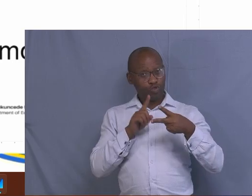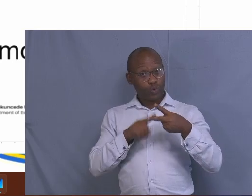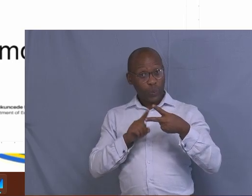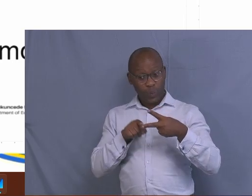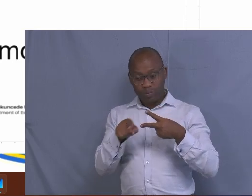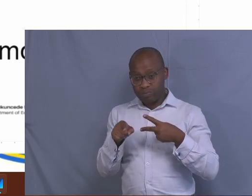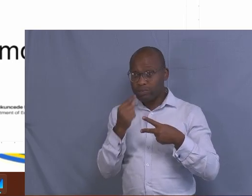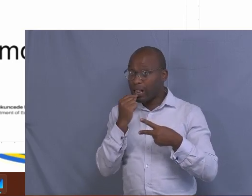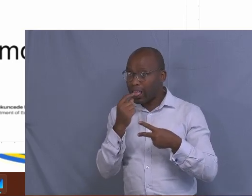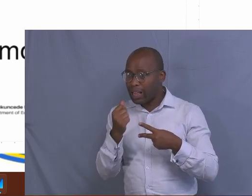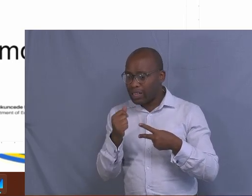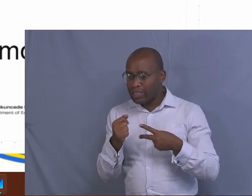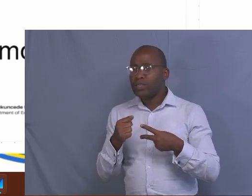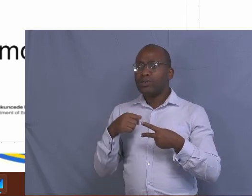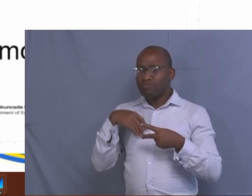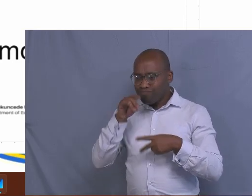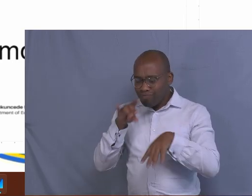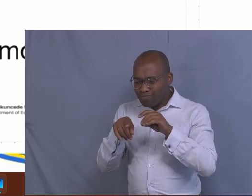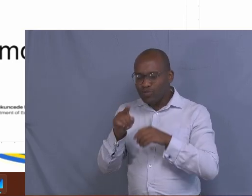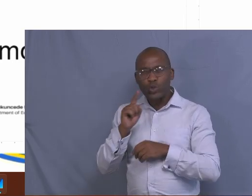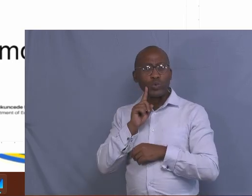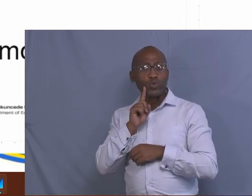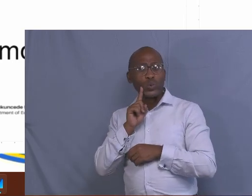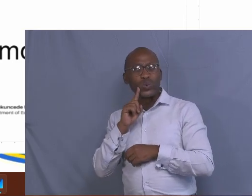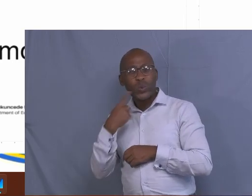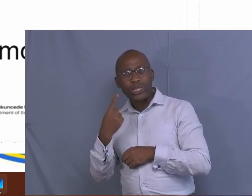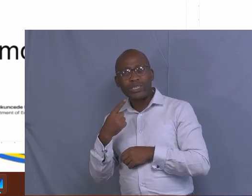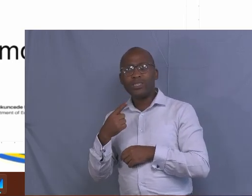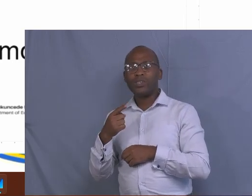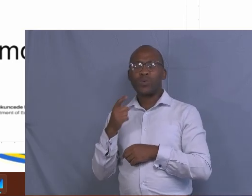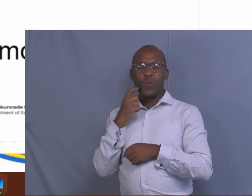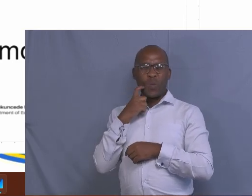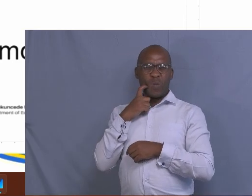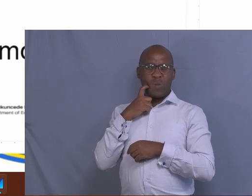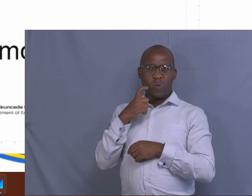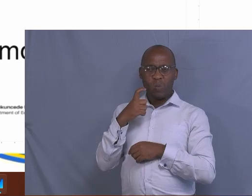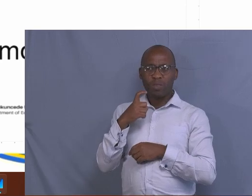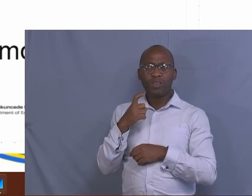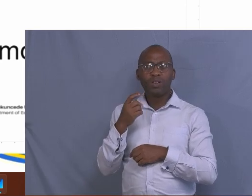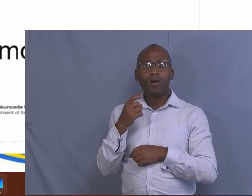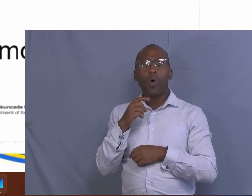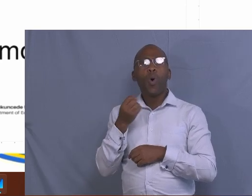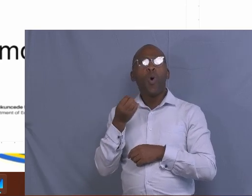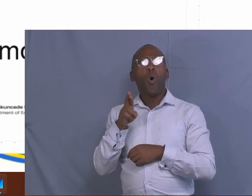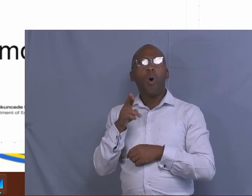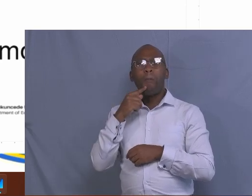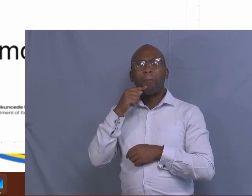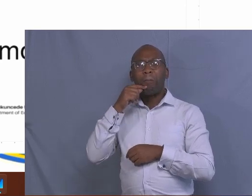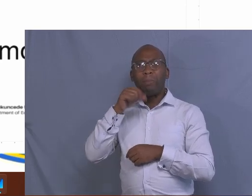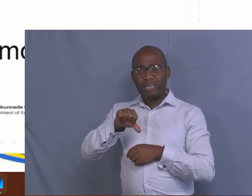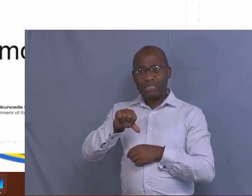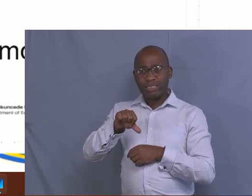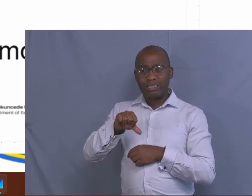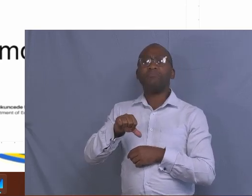remember in previous grades where we had those mixed, sour, and sweet veld? Then we also have the